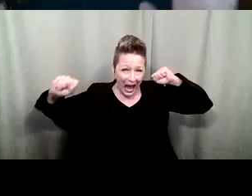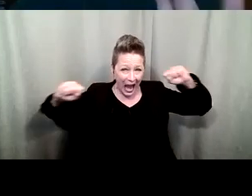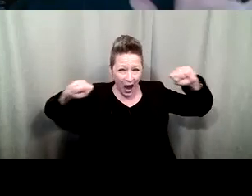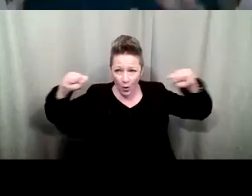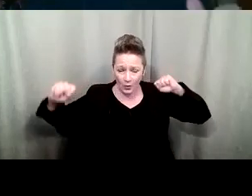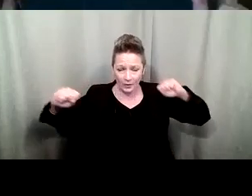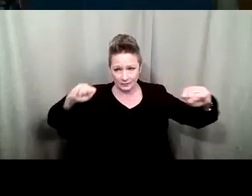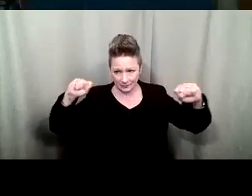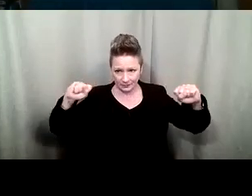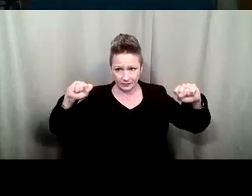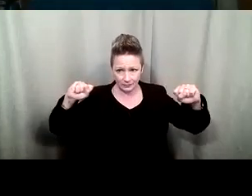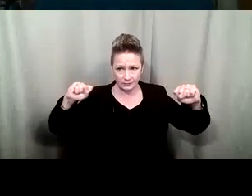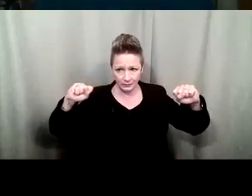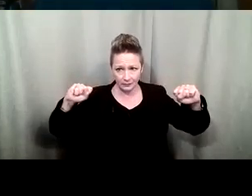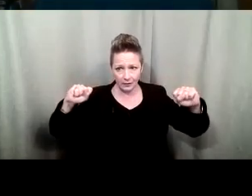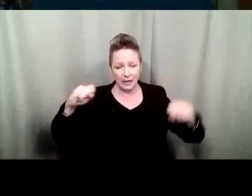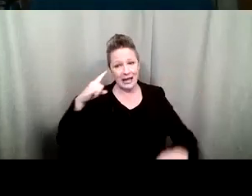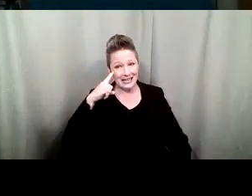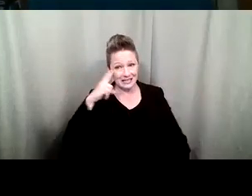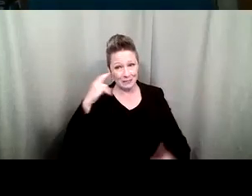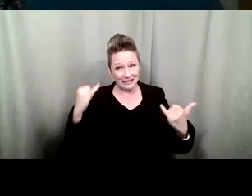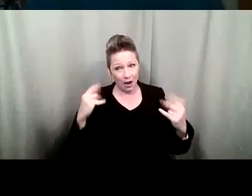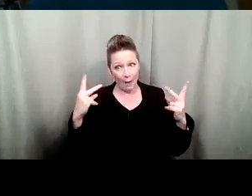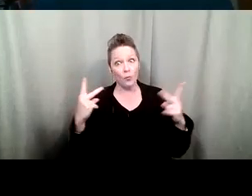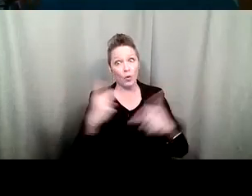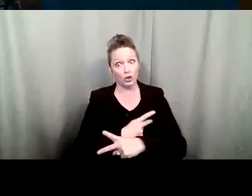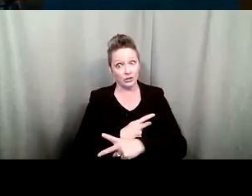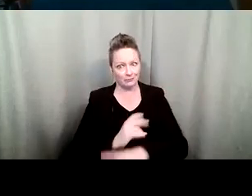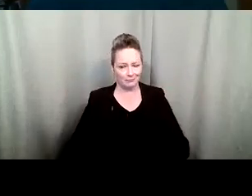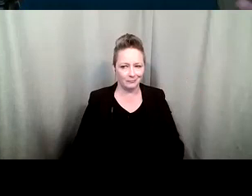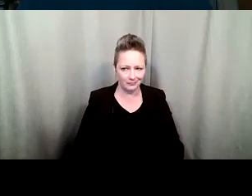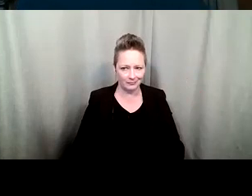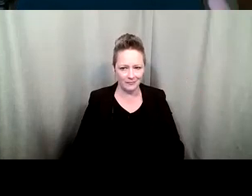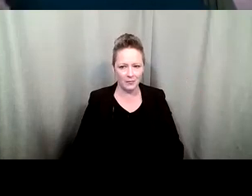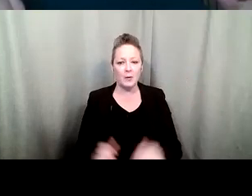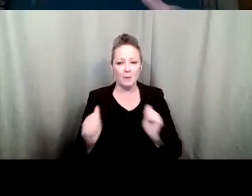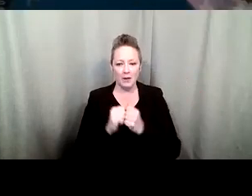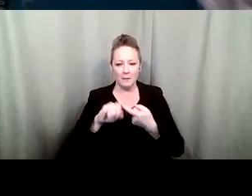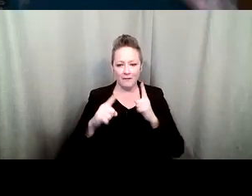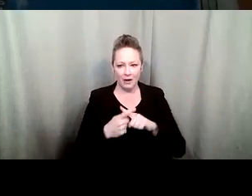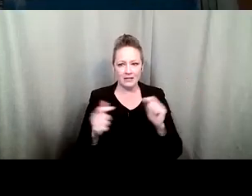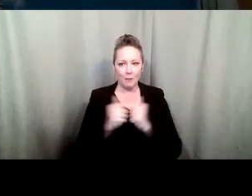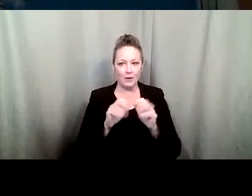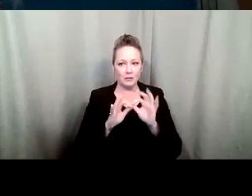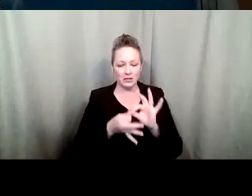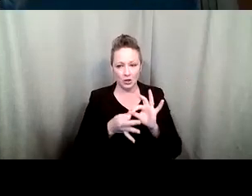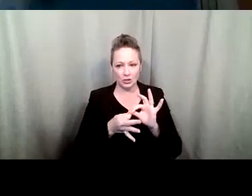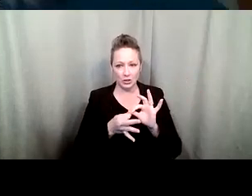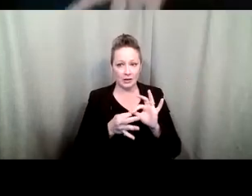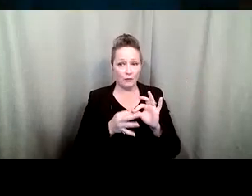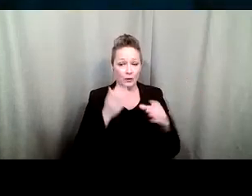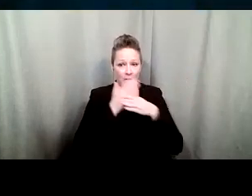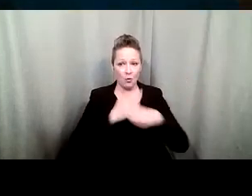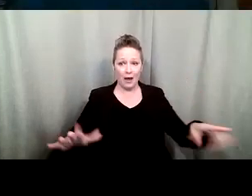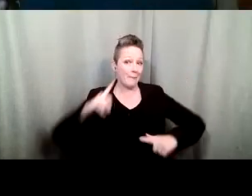i suspect i'm worse now so i'm with my friends or i'm with the interpreters by going to a quiet place so